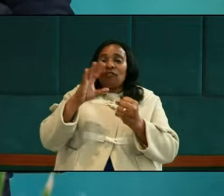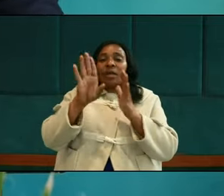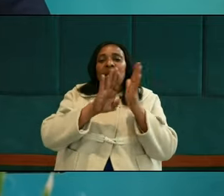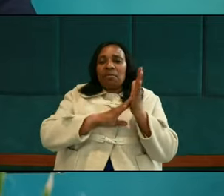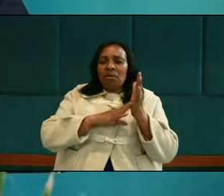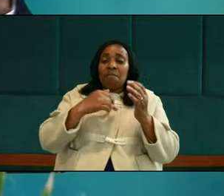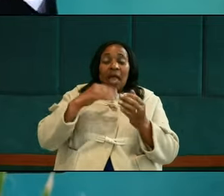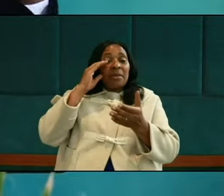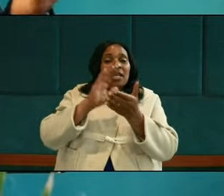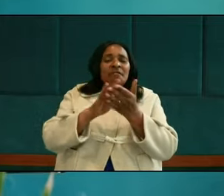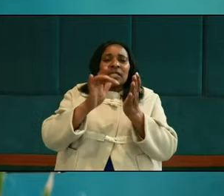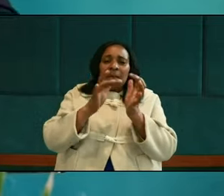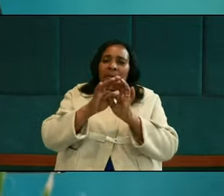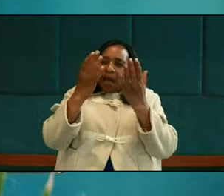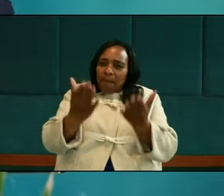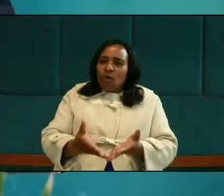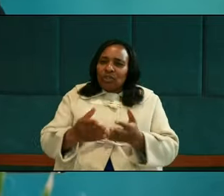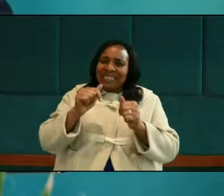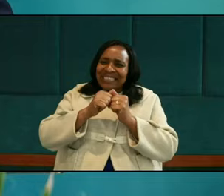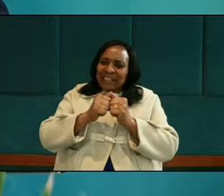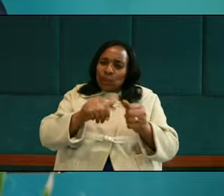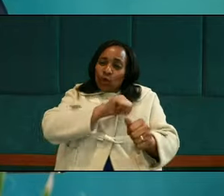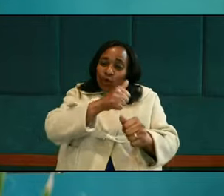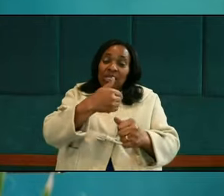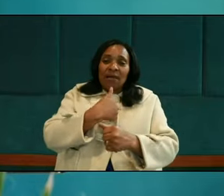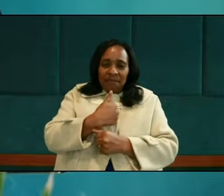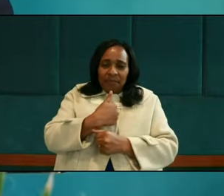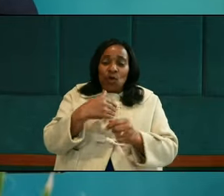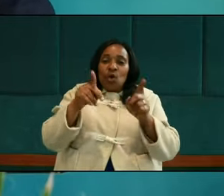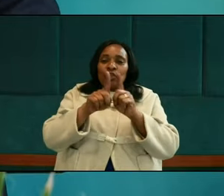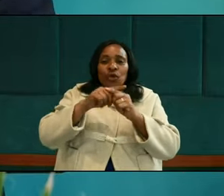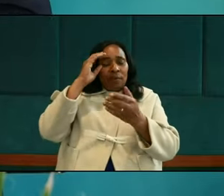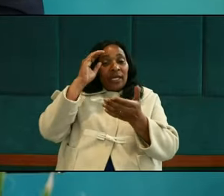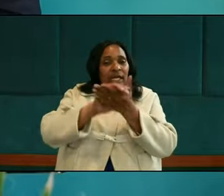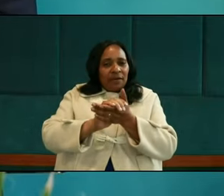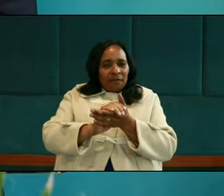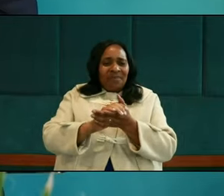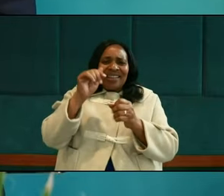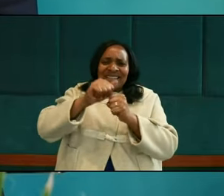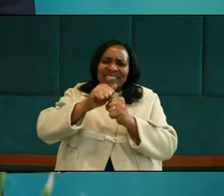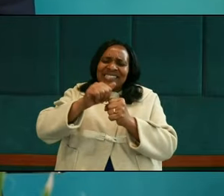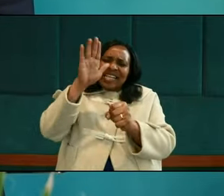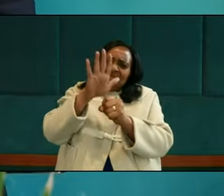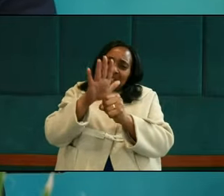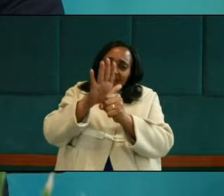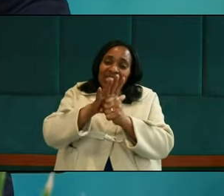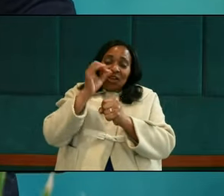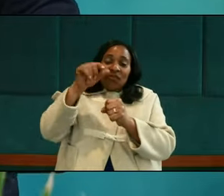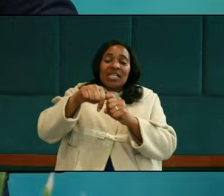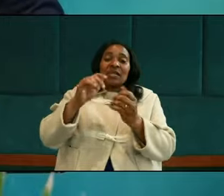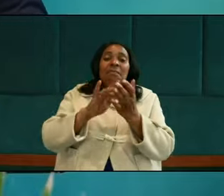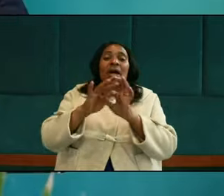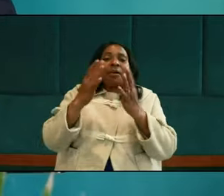I believe that the Bible is the ultimate authority. I also believe the sufficiency of this